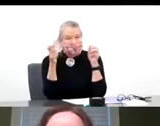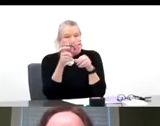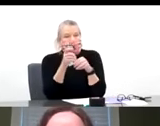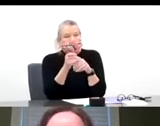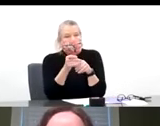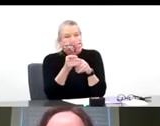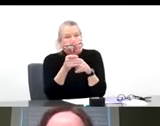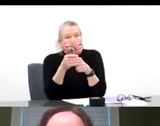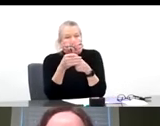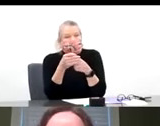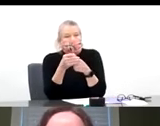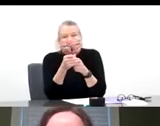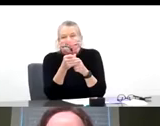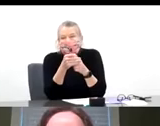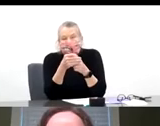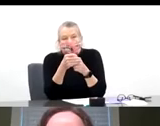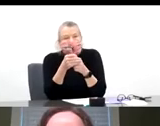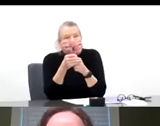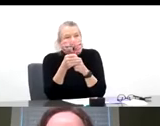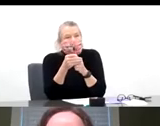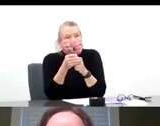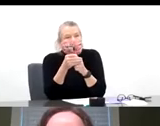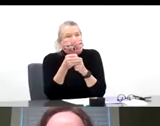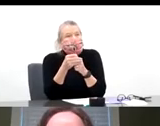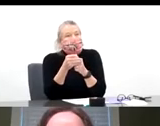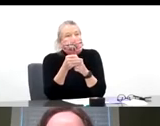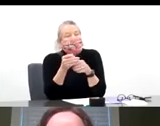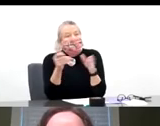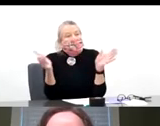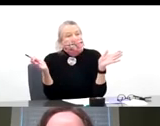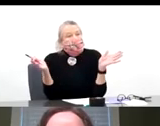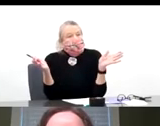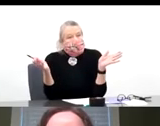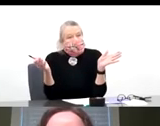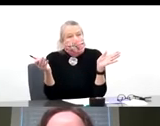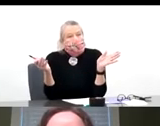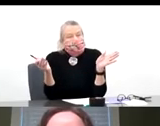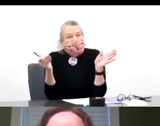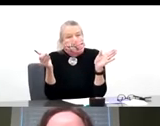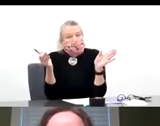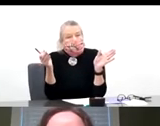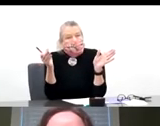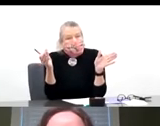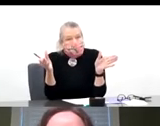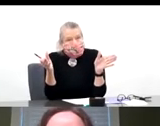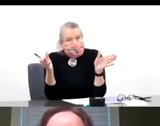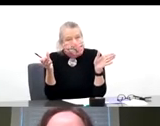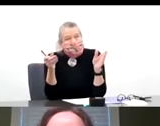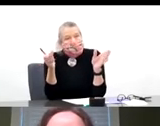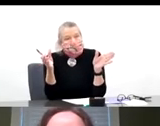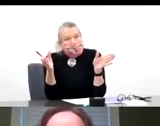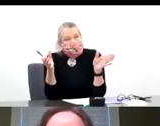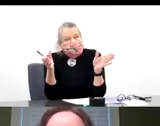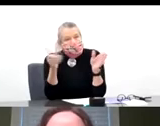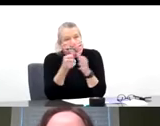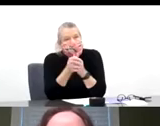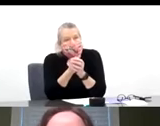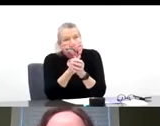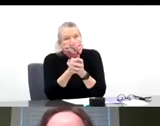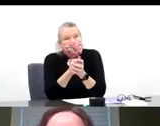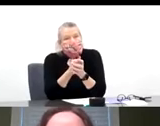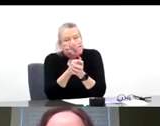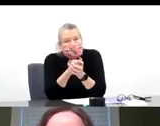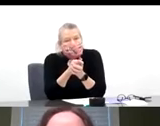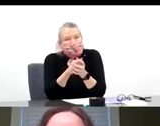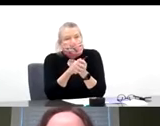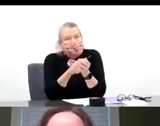Lee, who is the director of the IDEA program, will tell us a little bit about NIH diagnostic initiatives. And